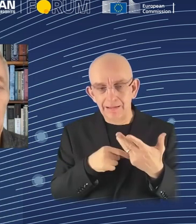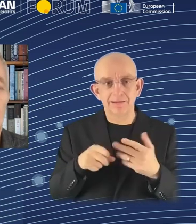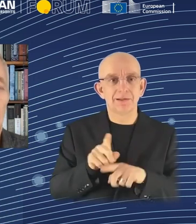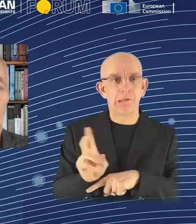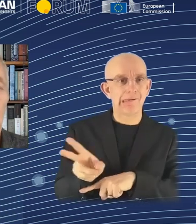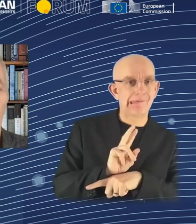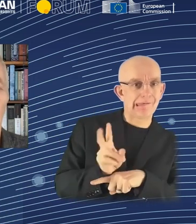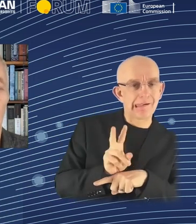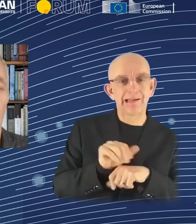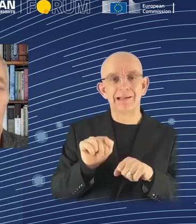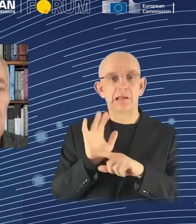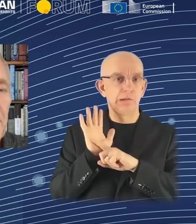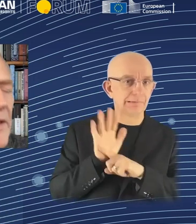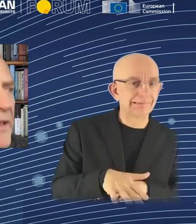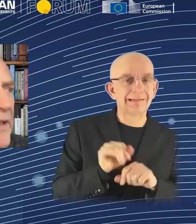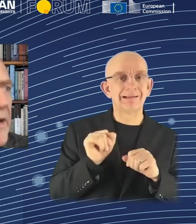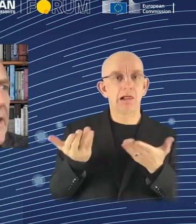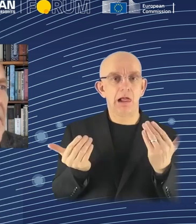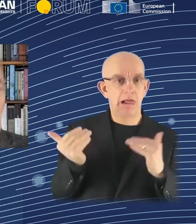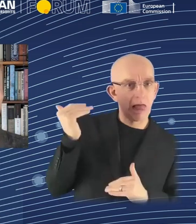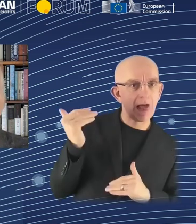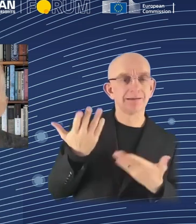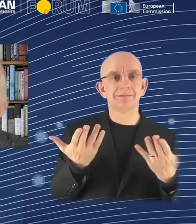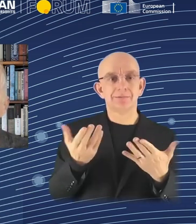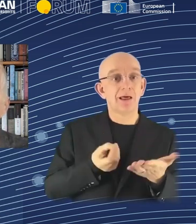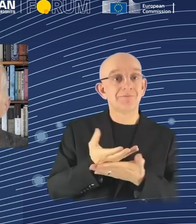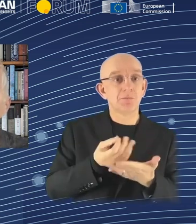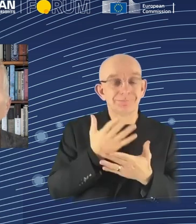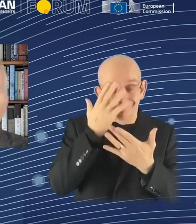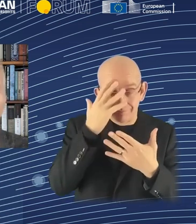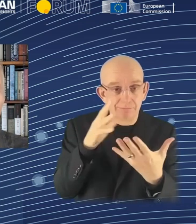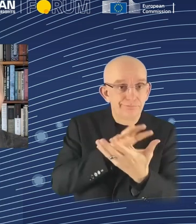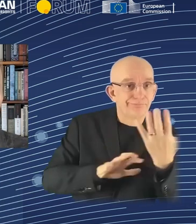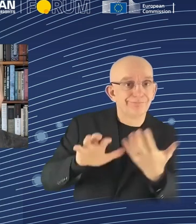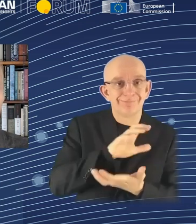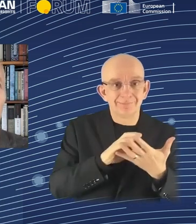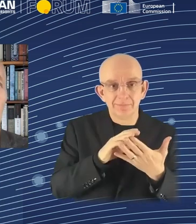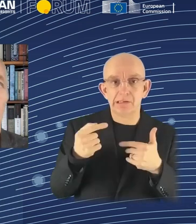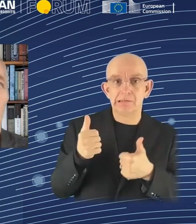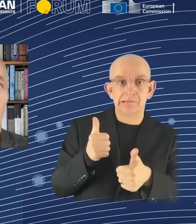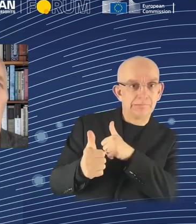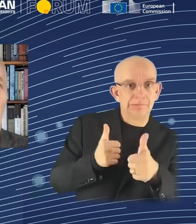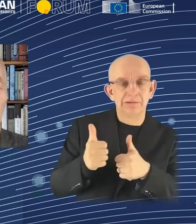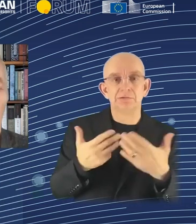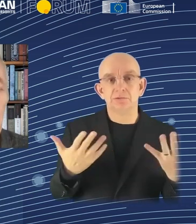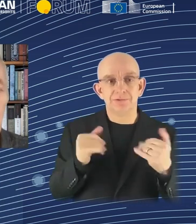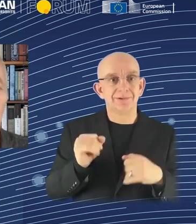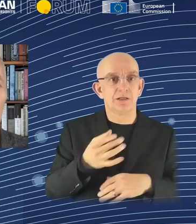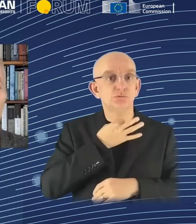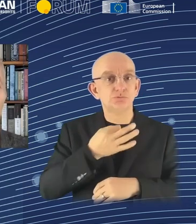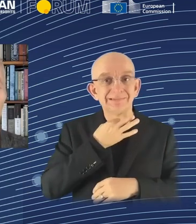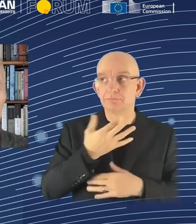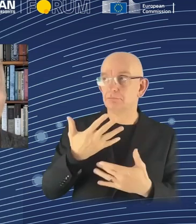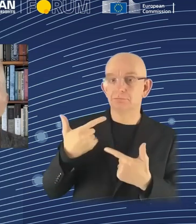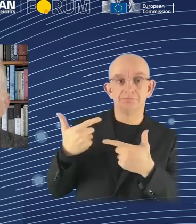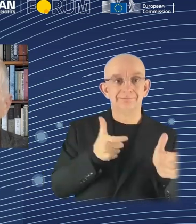risks to national security. I'm going to explore this question of the promise and the